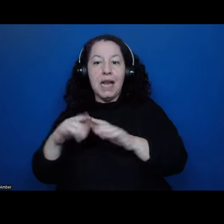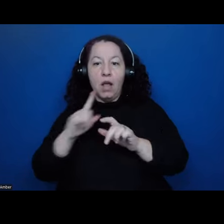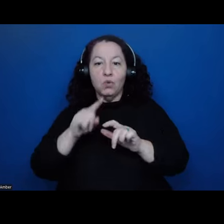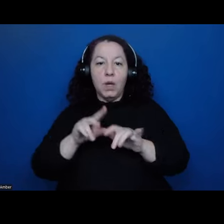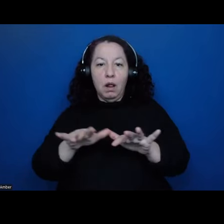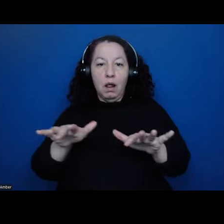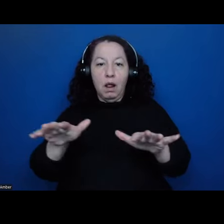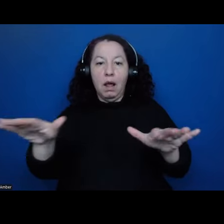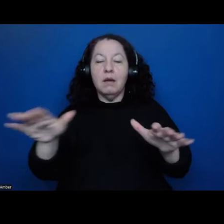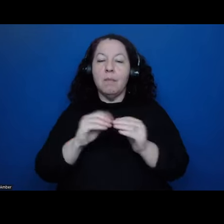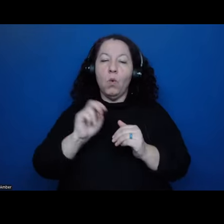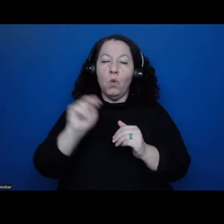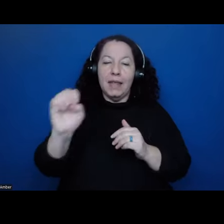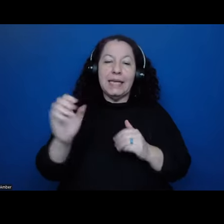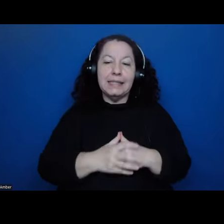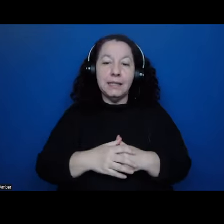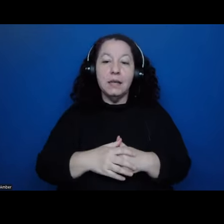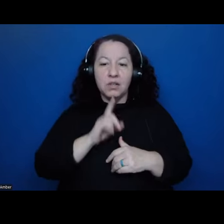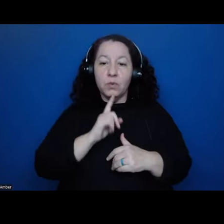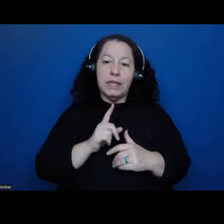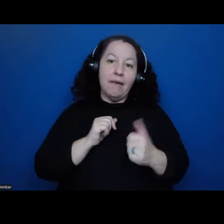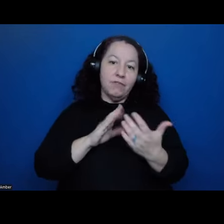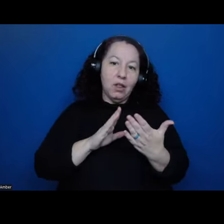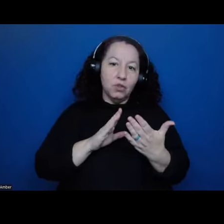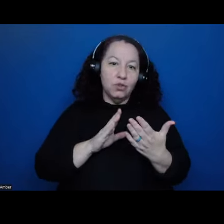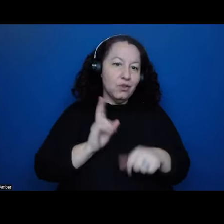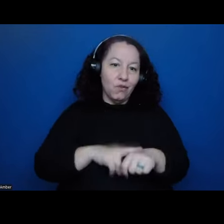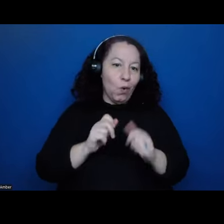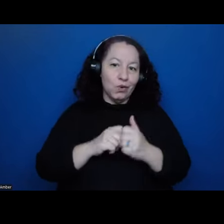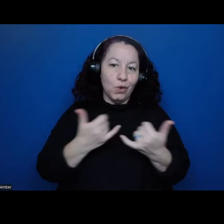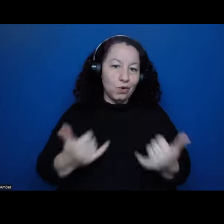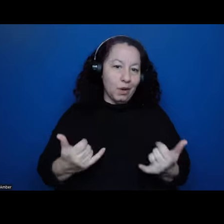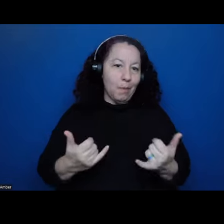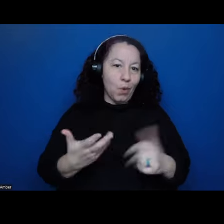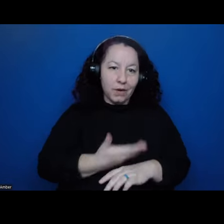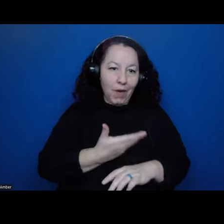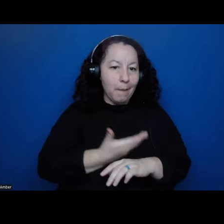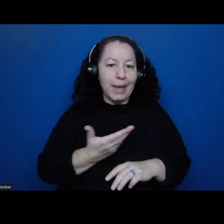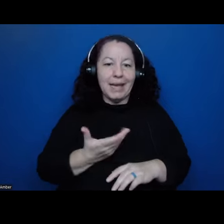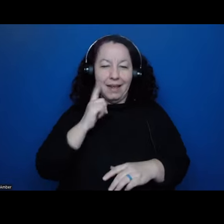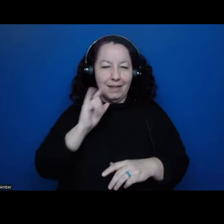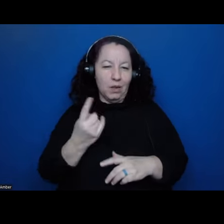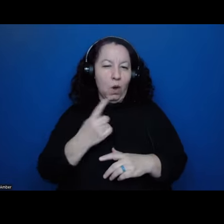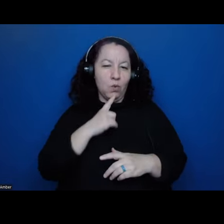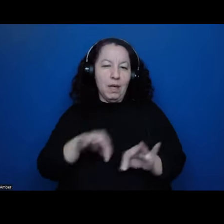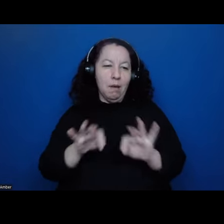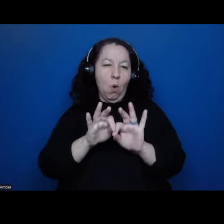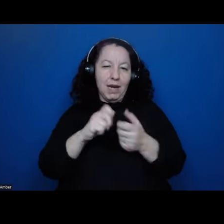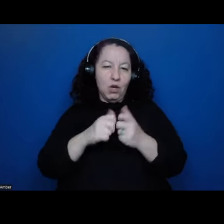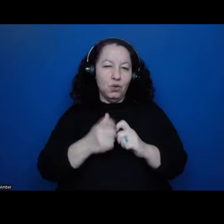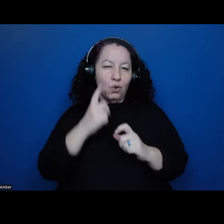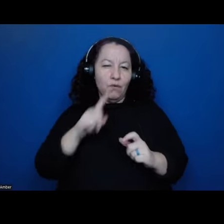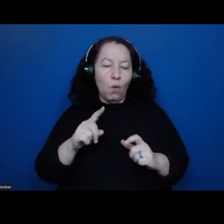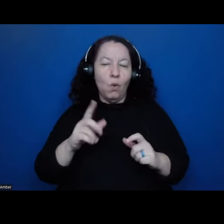Northeast there. So we do face challenges of course, with contemporary development. I think that's one of the really important issues for